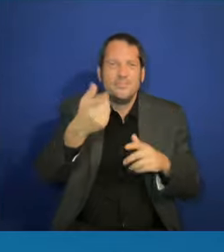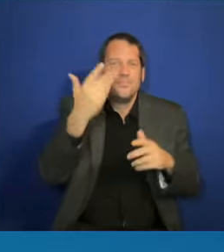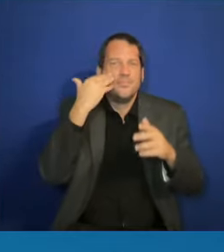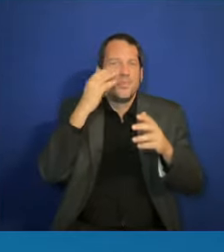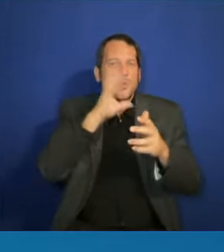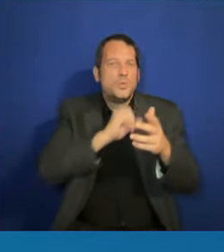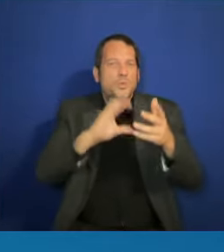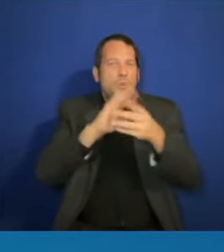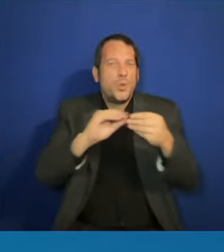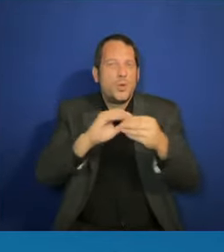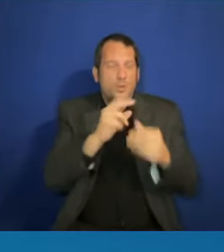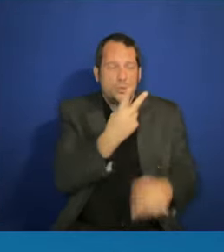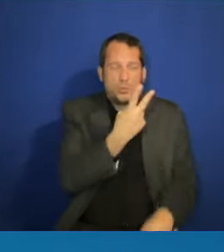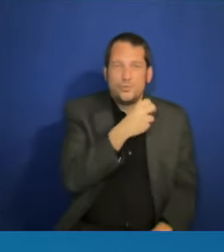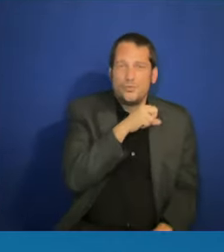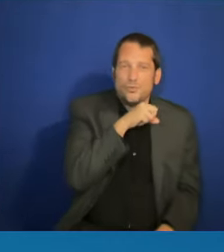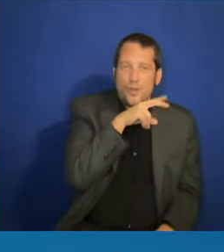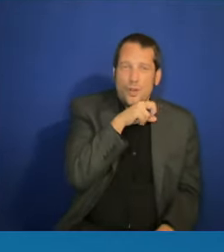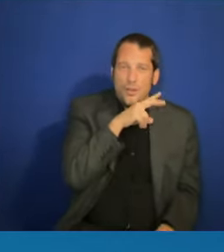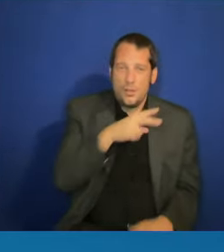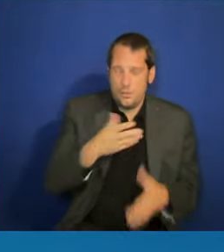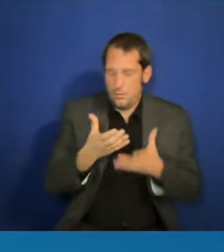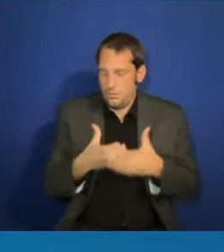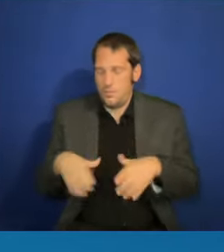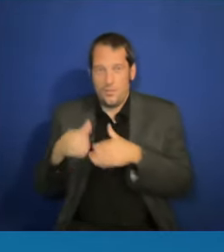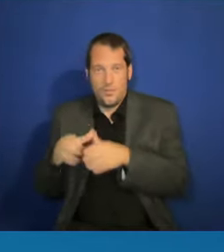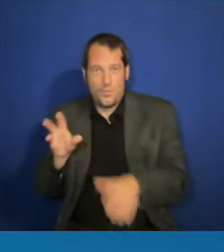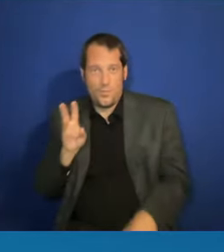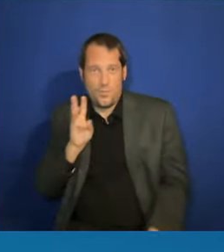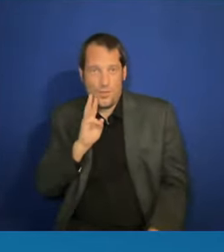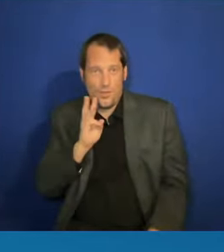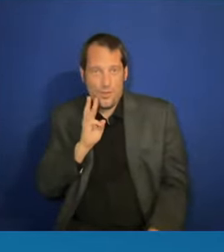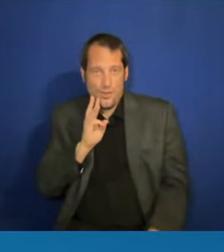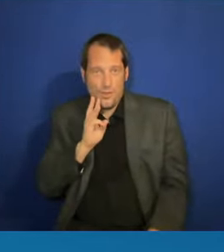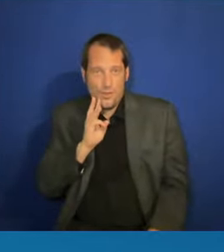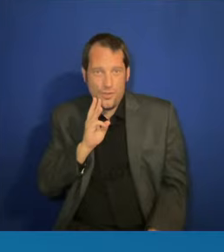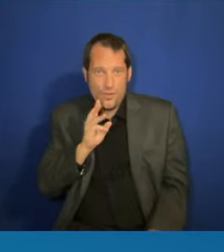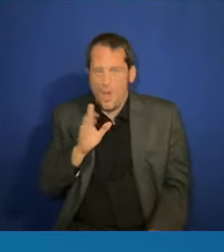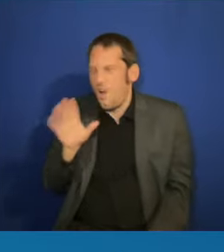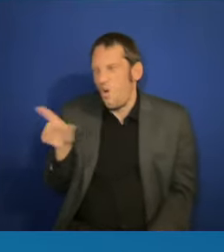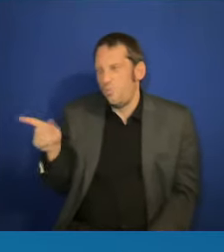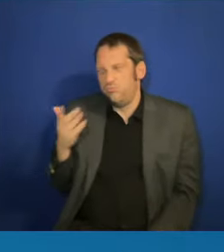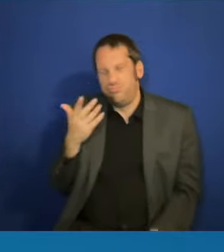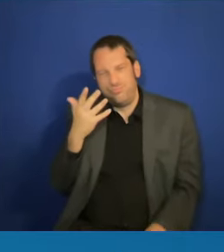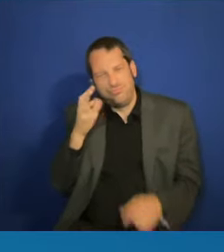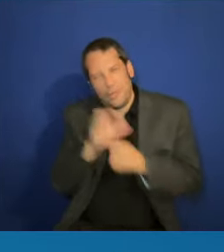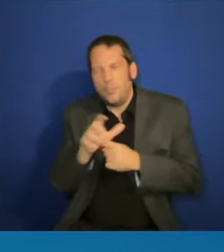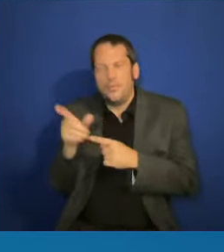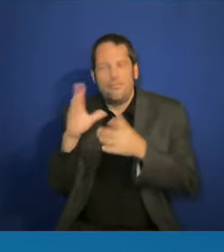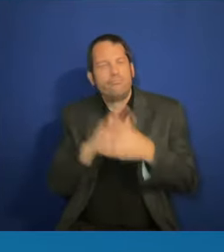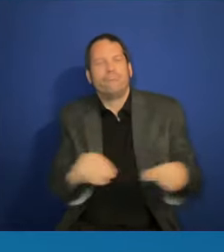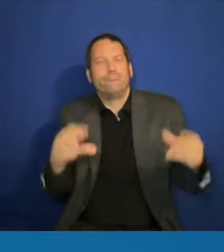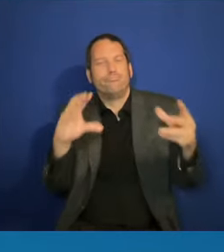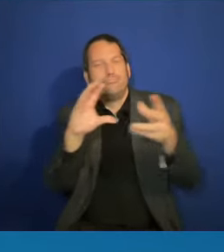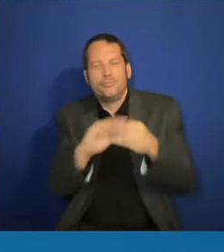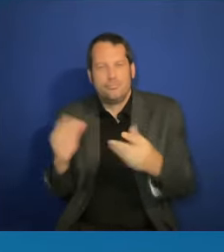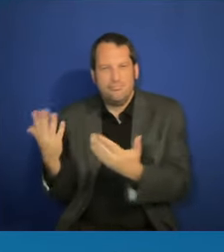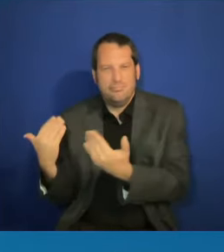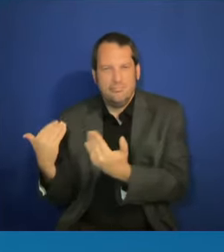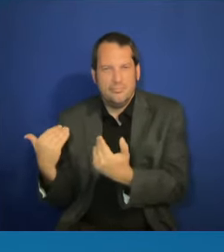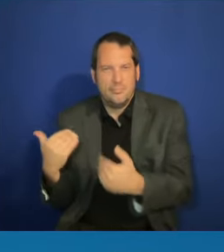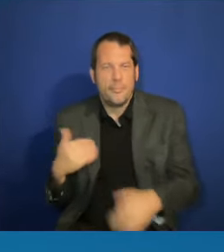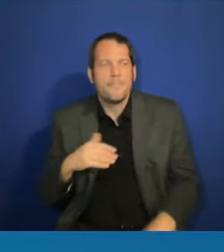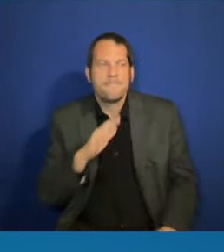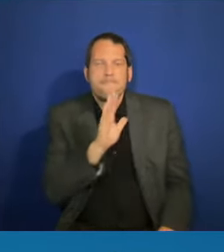quick story. So two frogs and two pots of water. So in one pot of water, you drop the frog